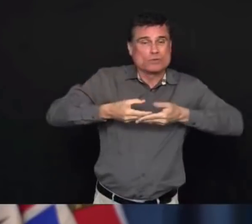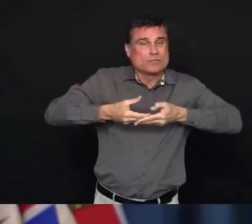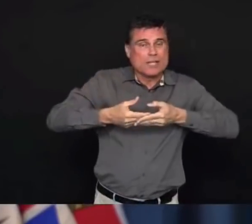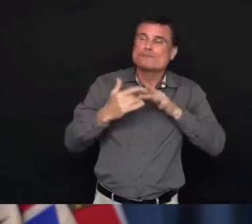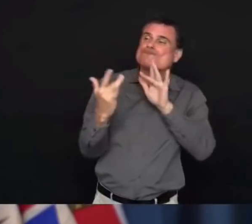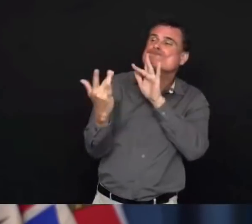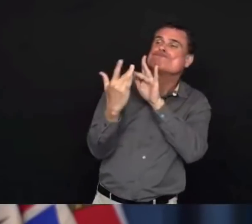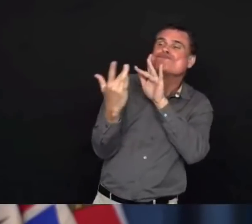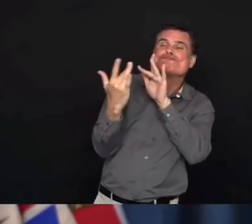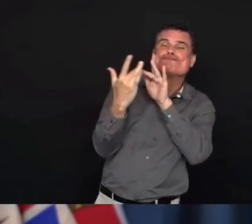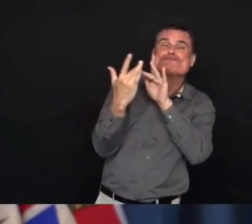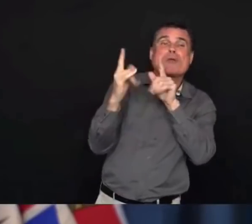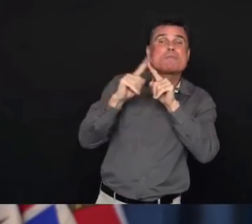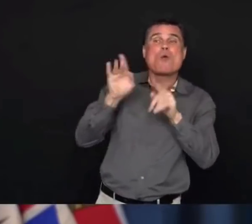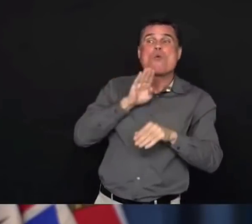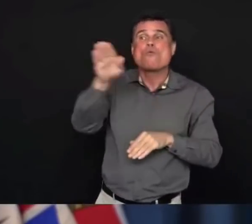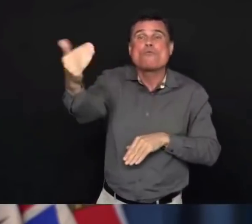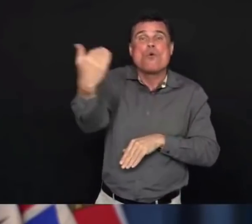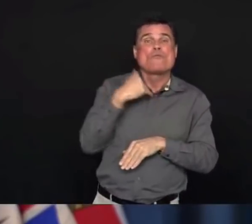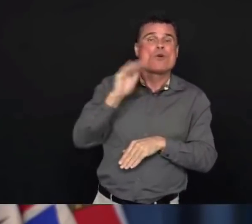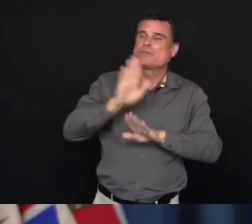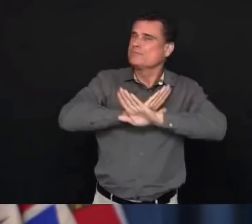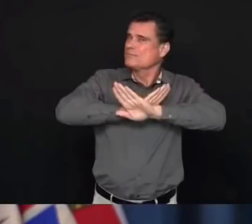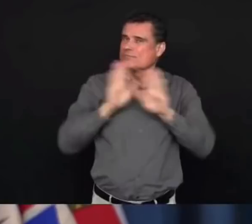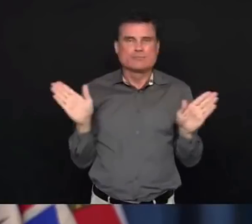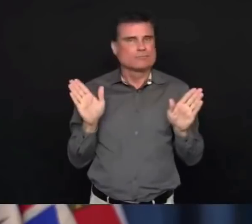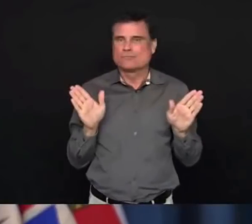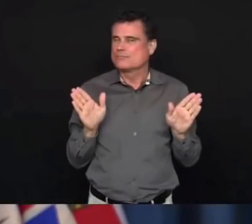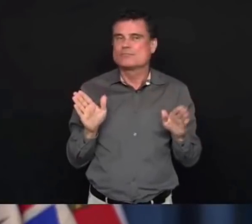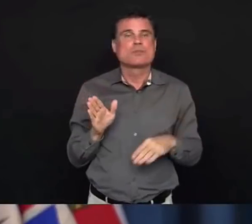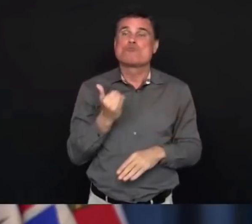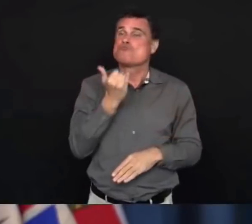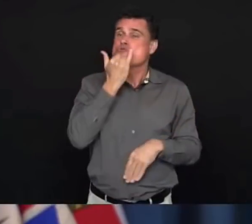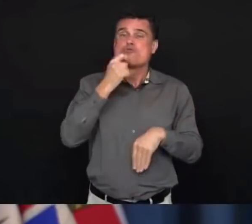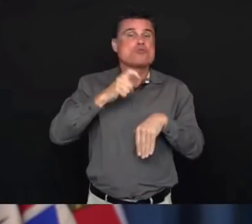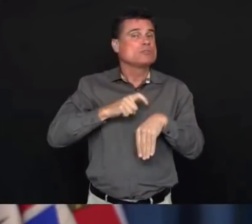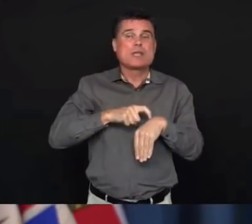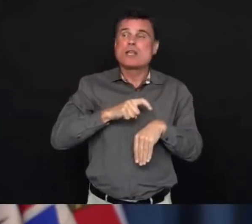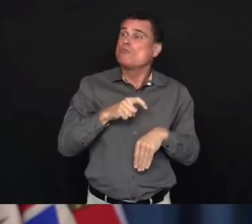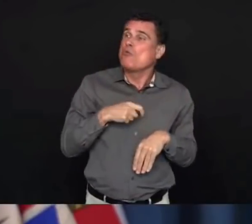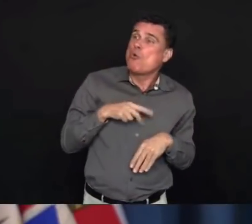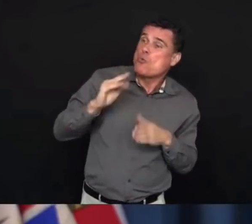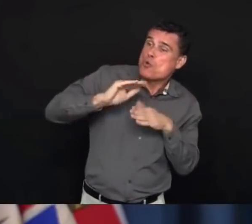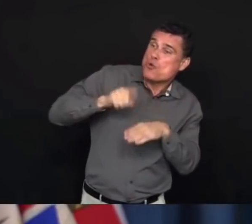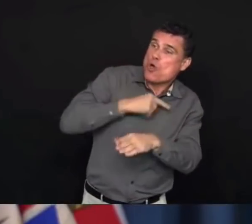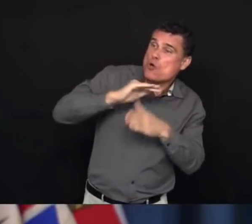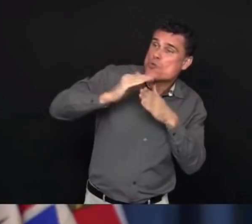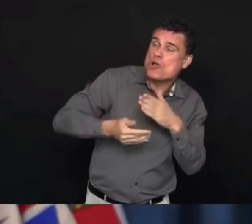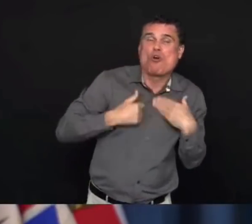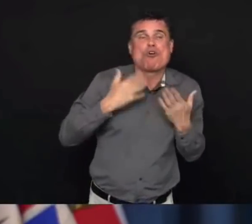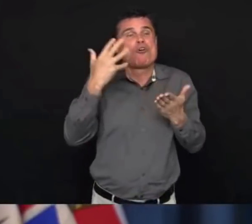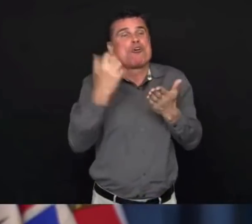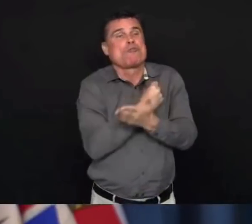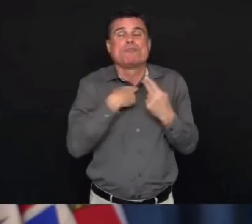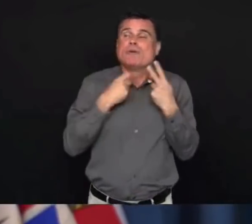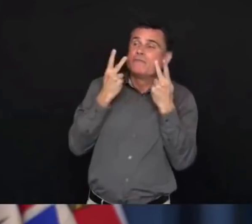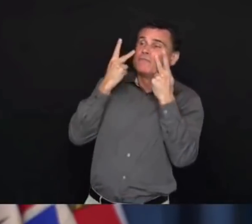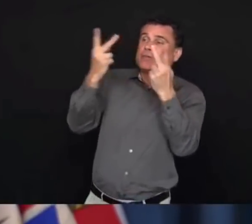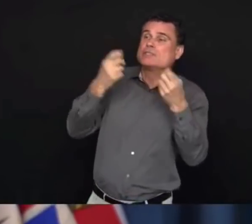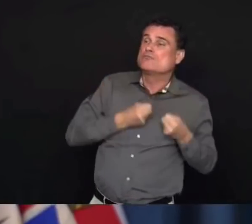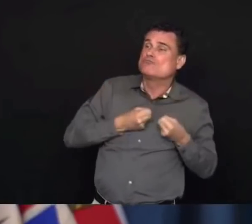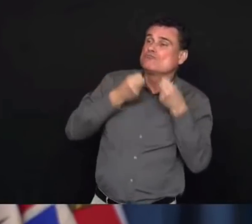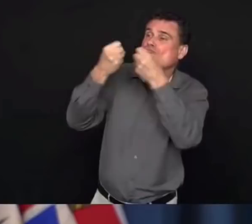community should this virus be introduced into those communities. And we need to make sure that we consider the impact